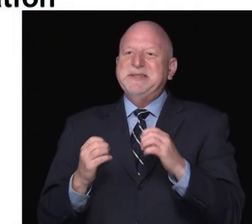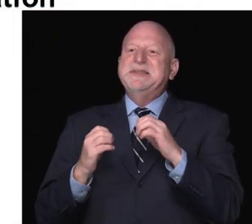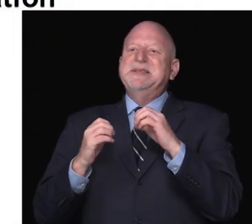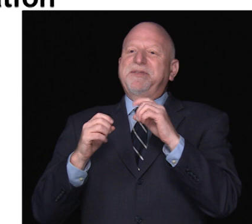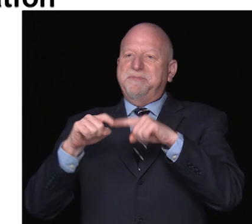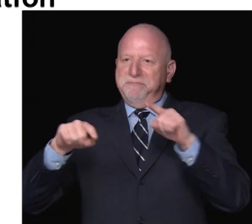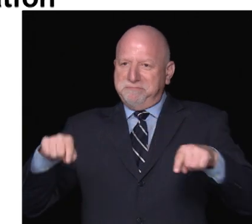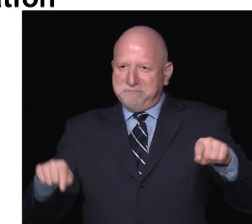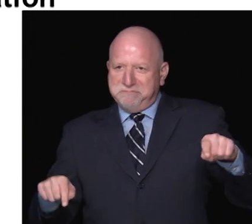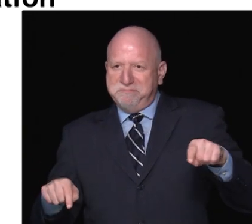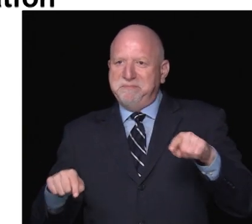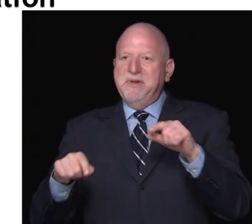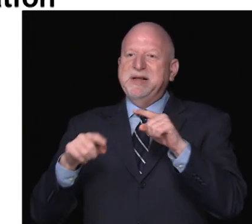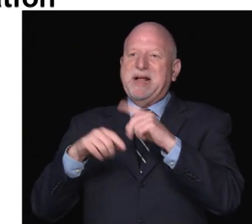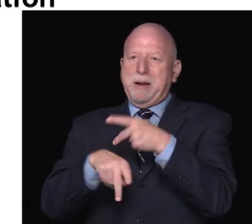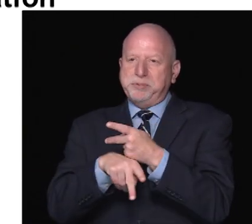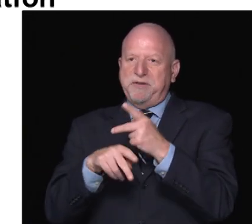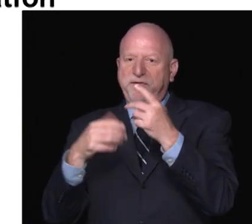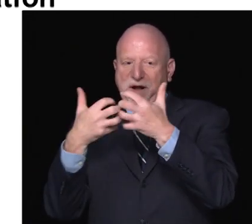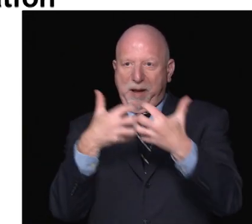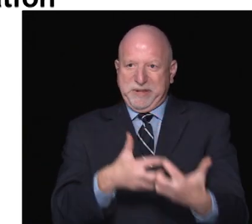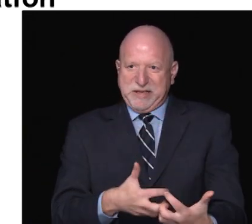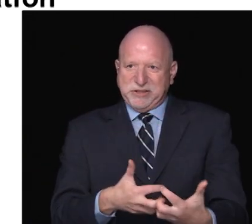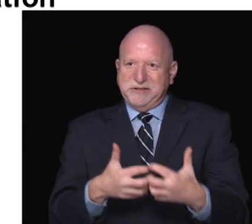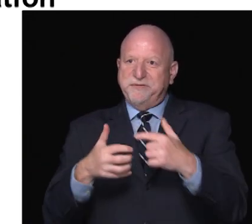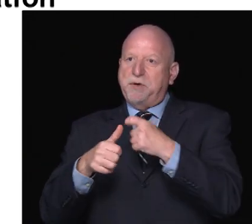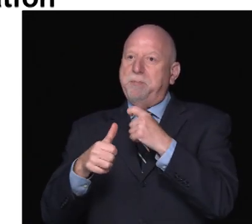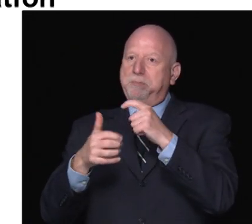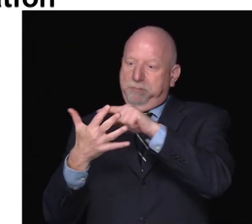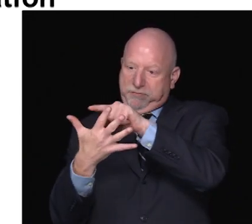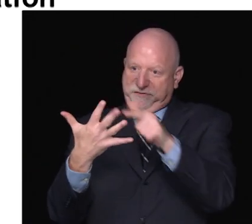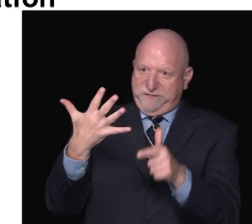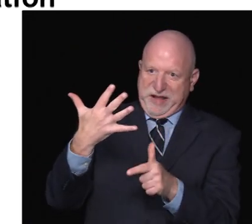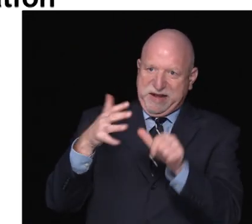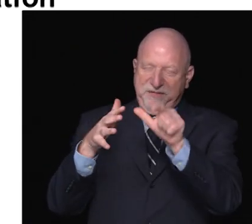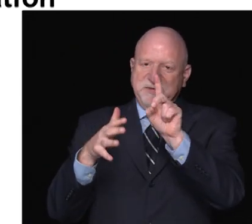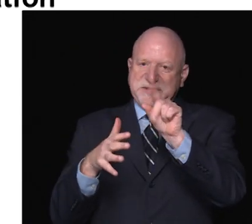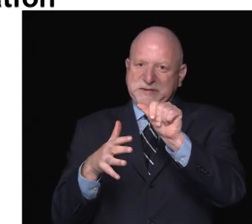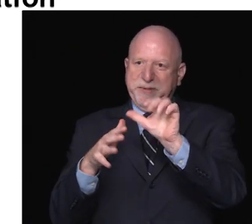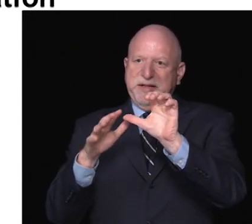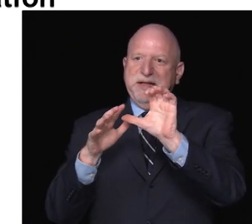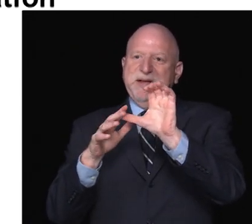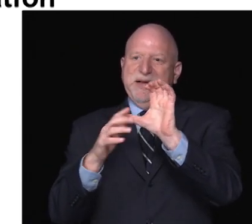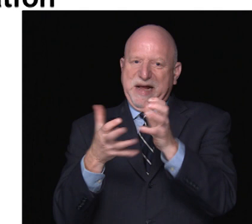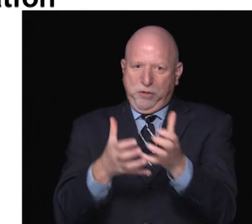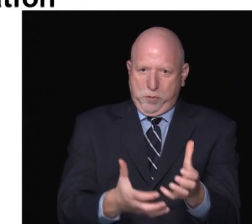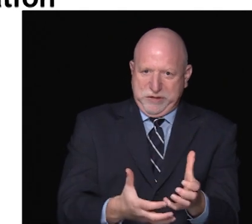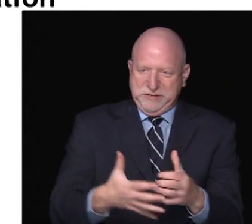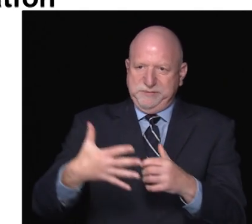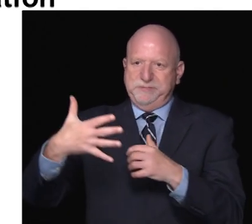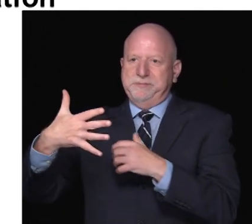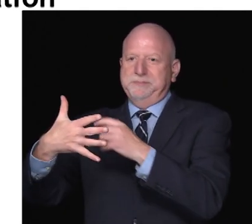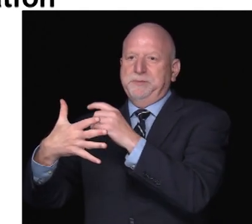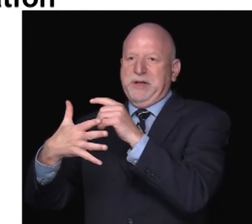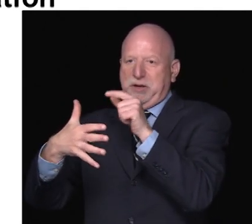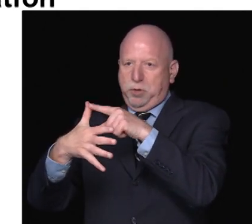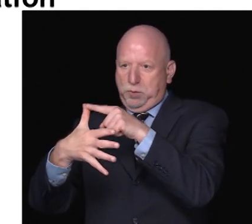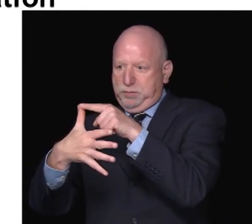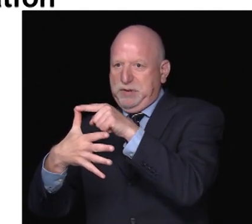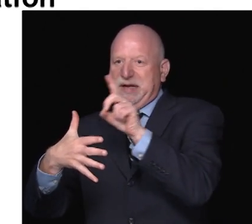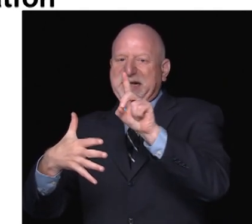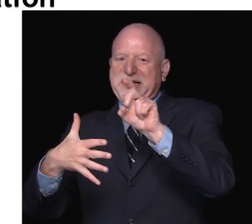ergonomic accessories, and or accommodations from each of the five CAP disability categories, which include